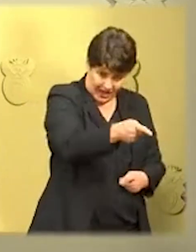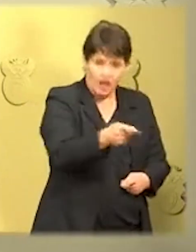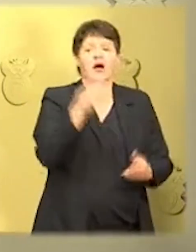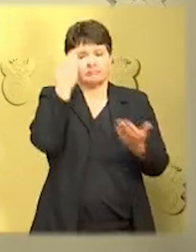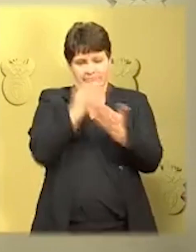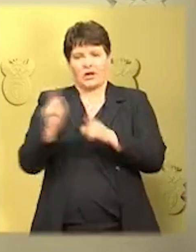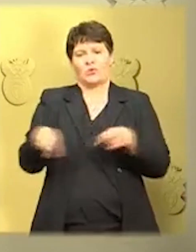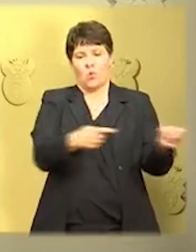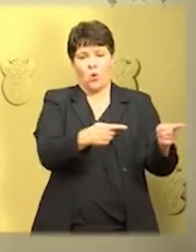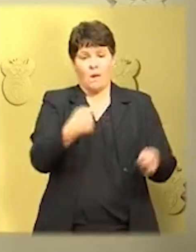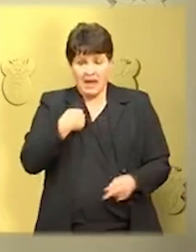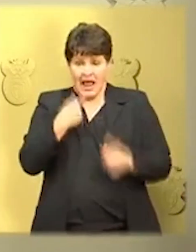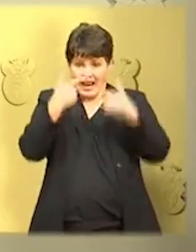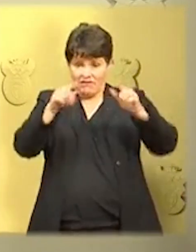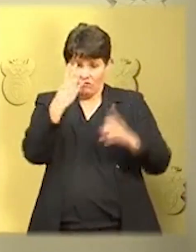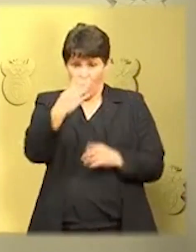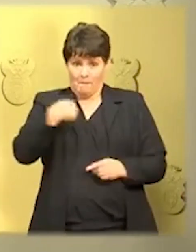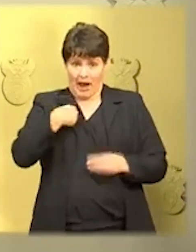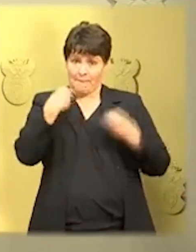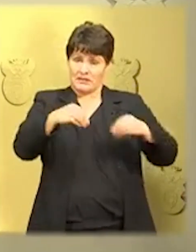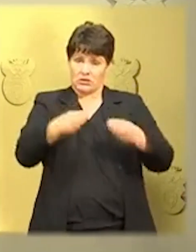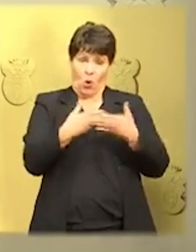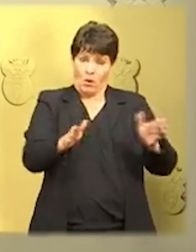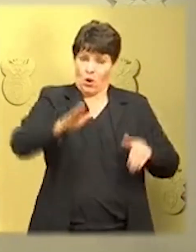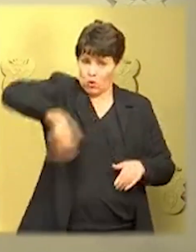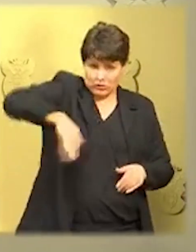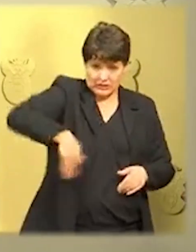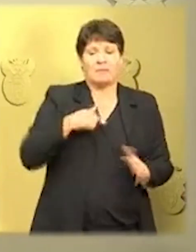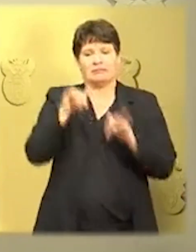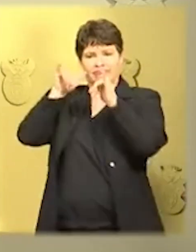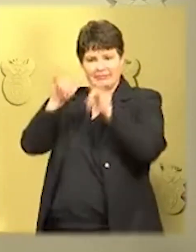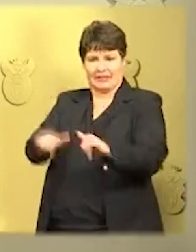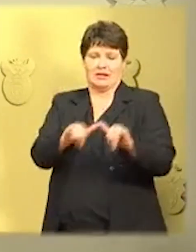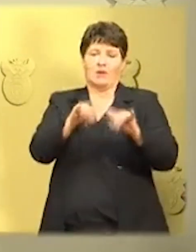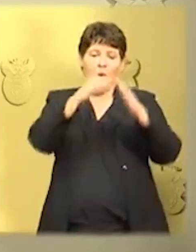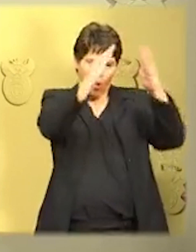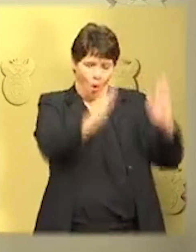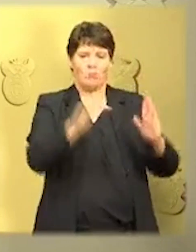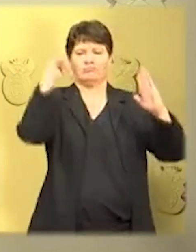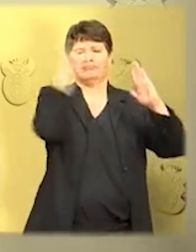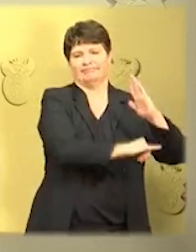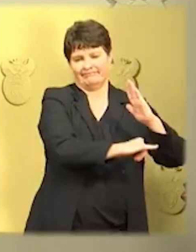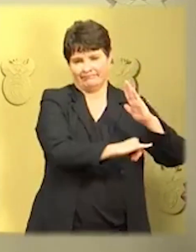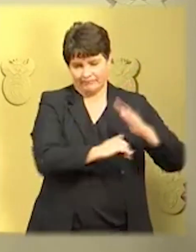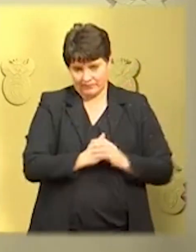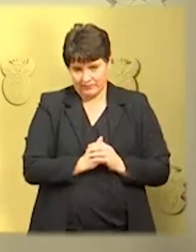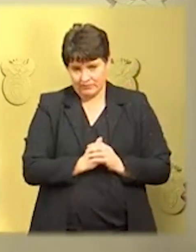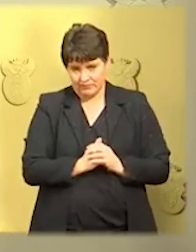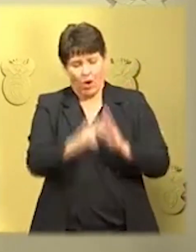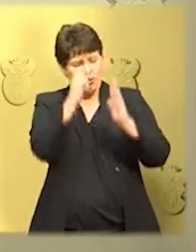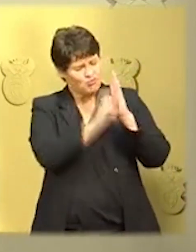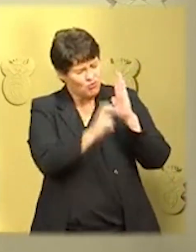People can exercise under strict public health conditions. That will be spelled out. All